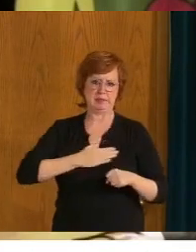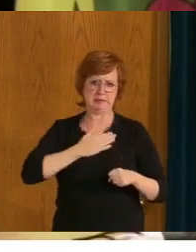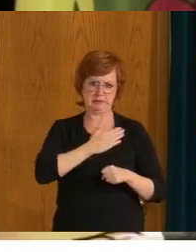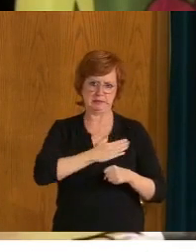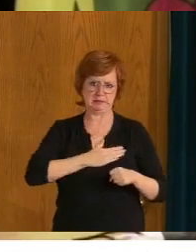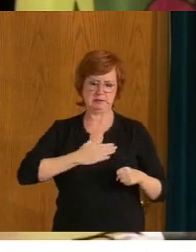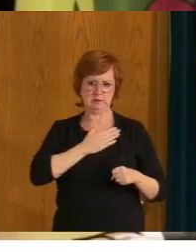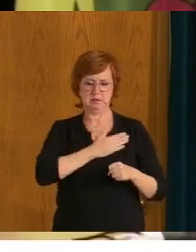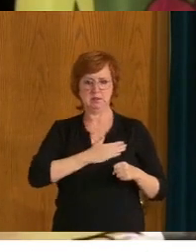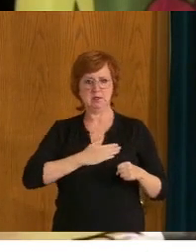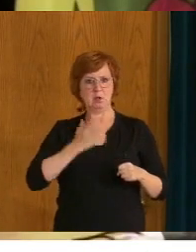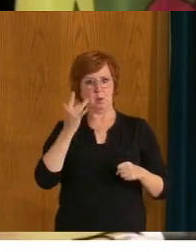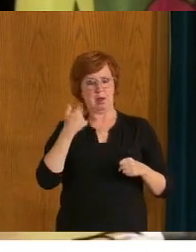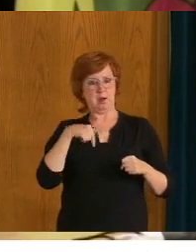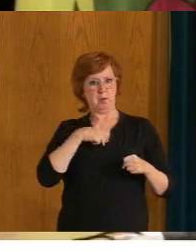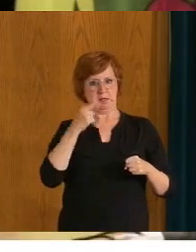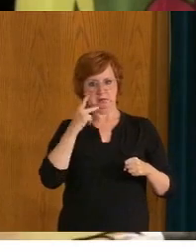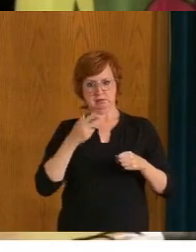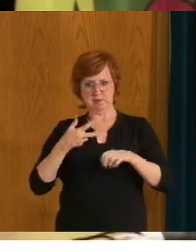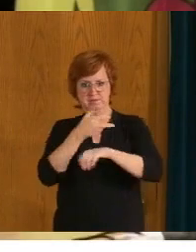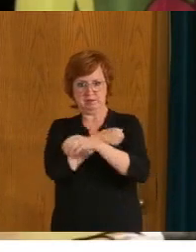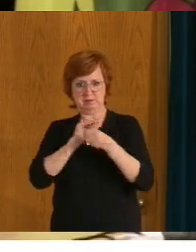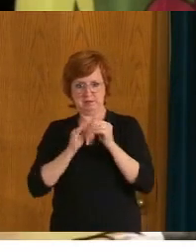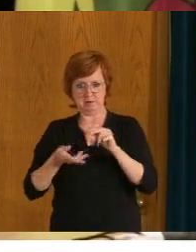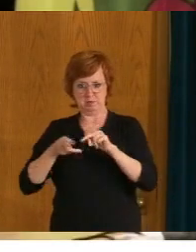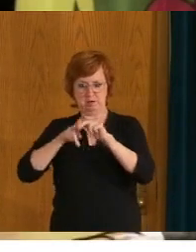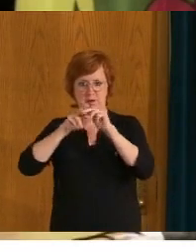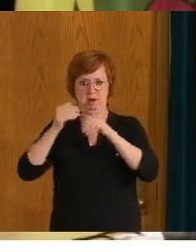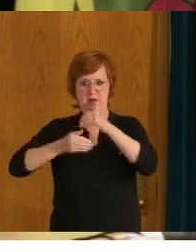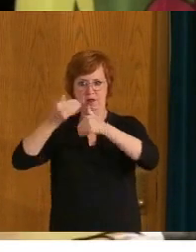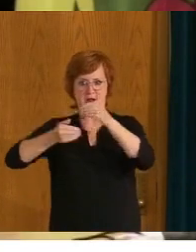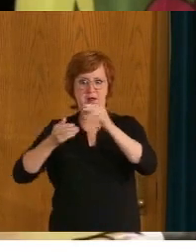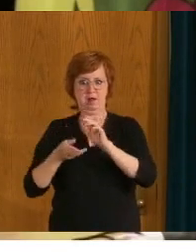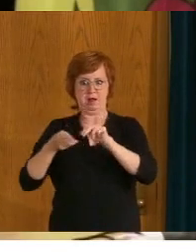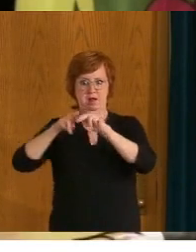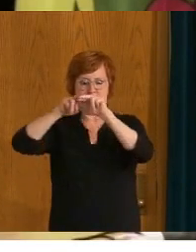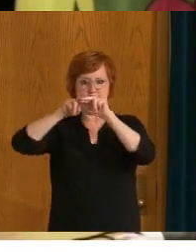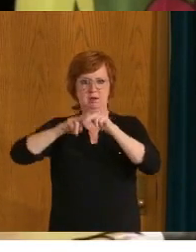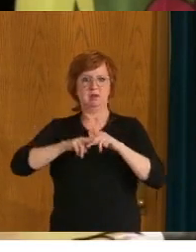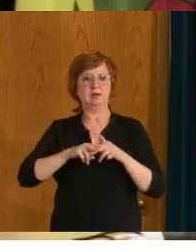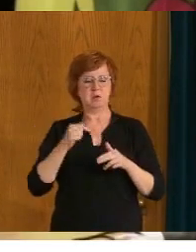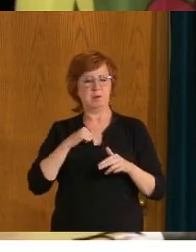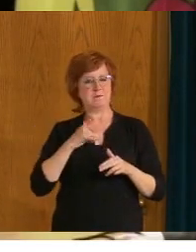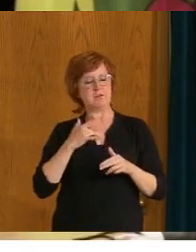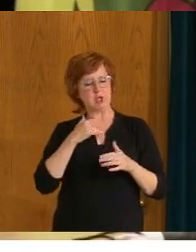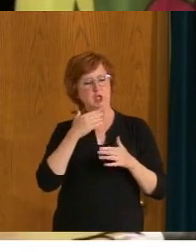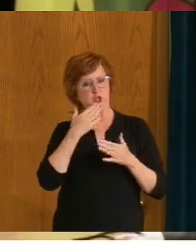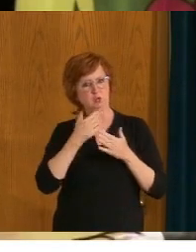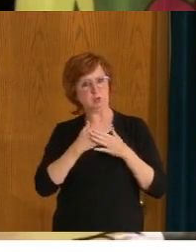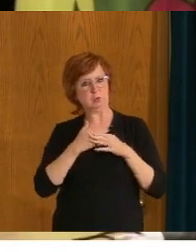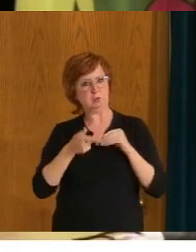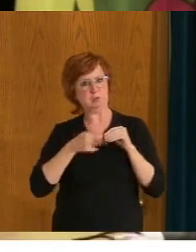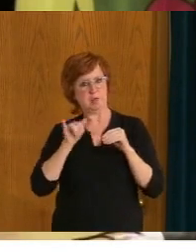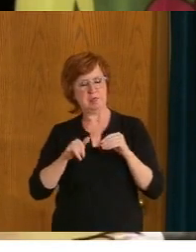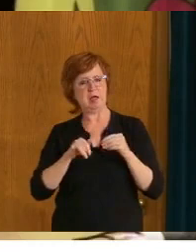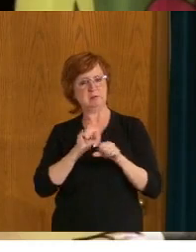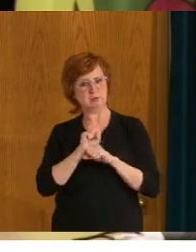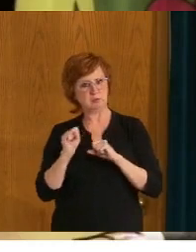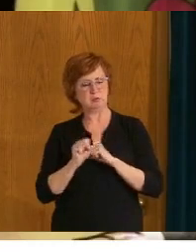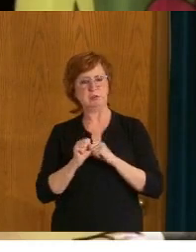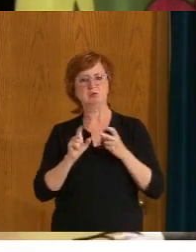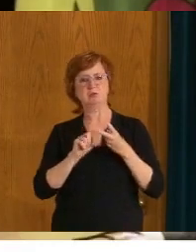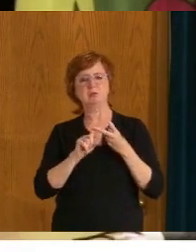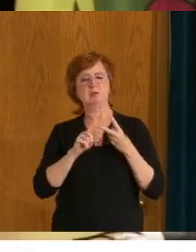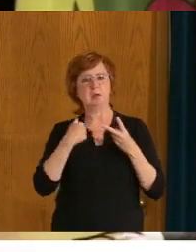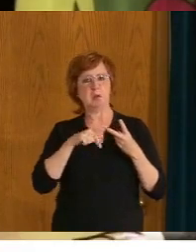quite well about where we are at with our reopening roadmap in Saskatchewan. Feeling very well about moving to Step 3 and the